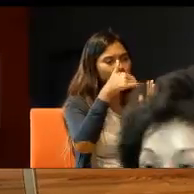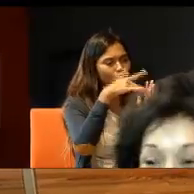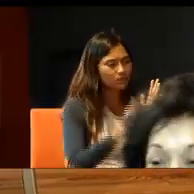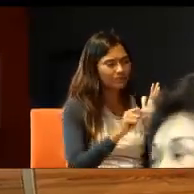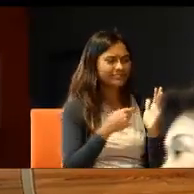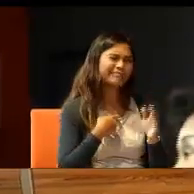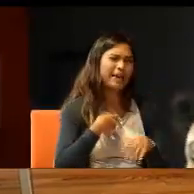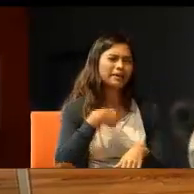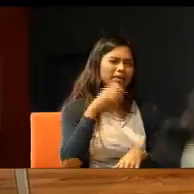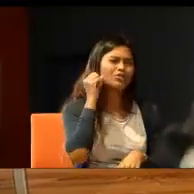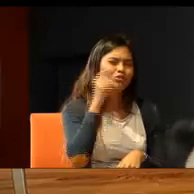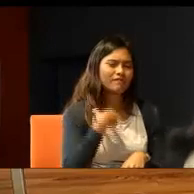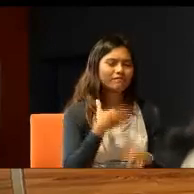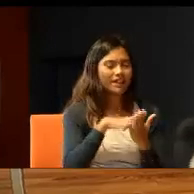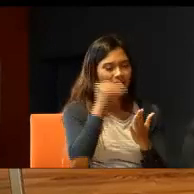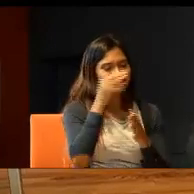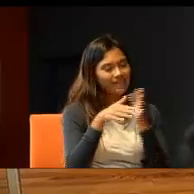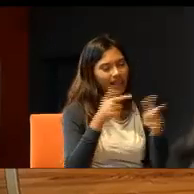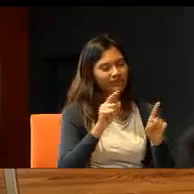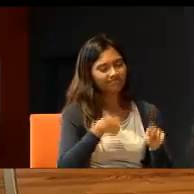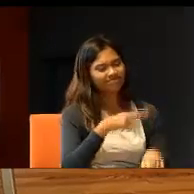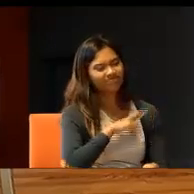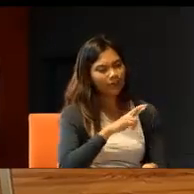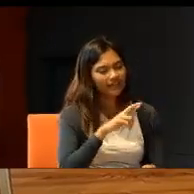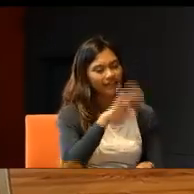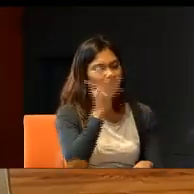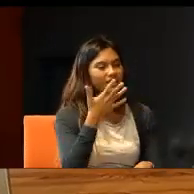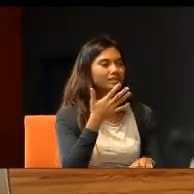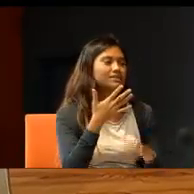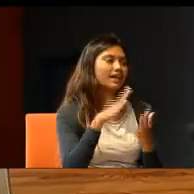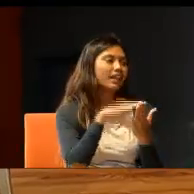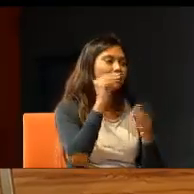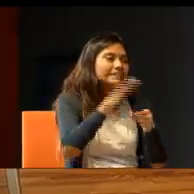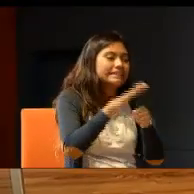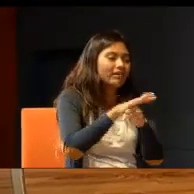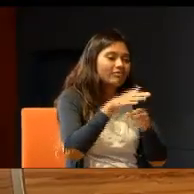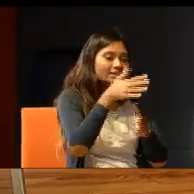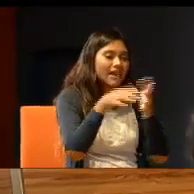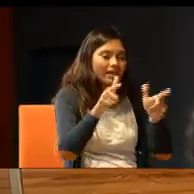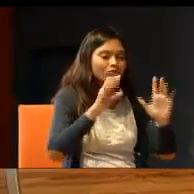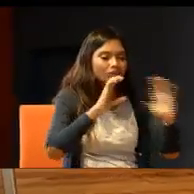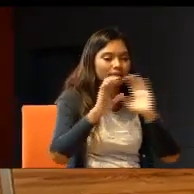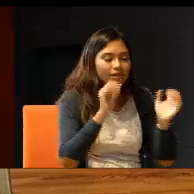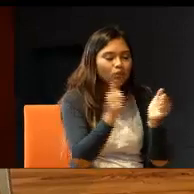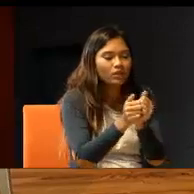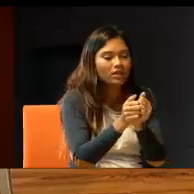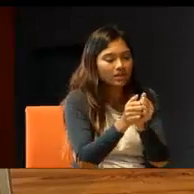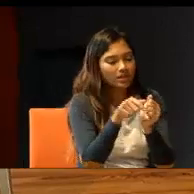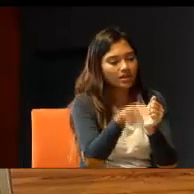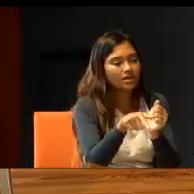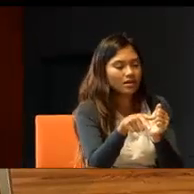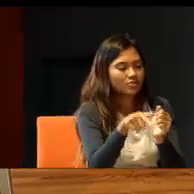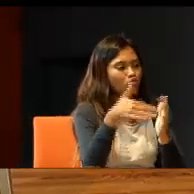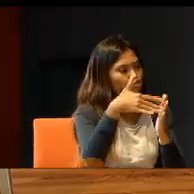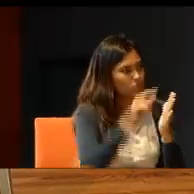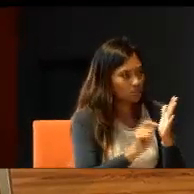didn't, regrettably, I did not learn, enough sign language, to communicate with them. But I issued, all of them,